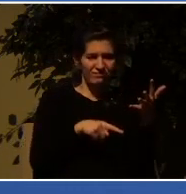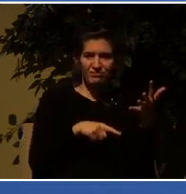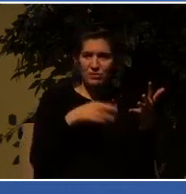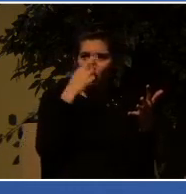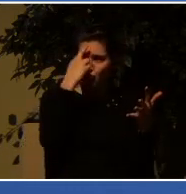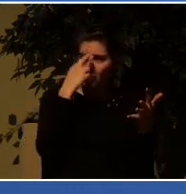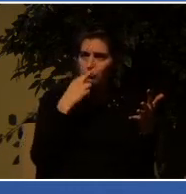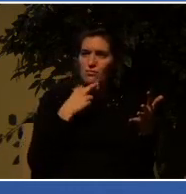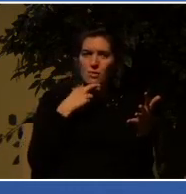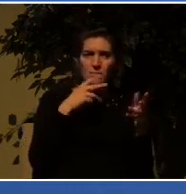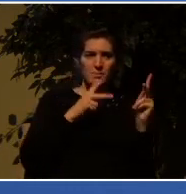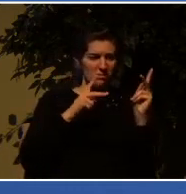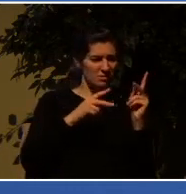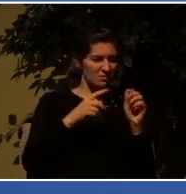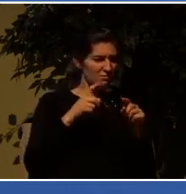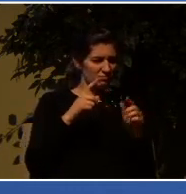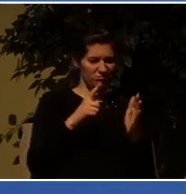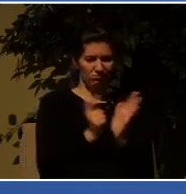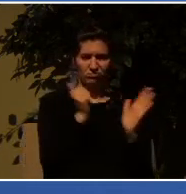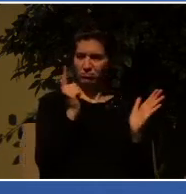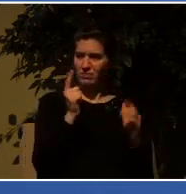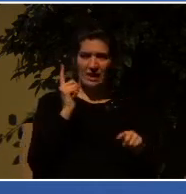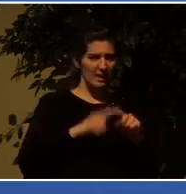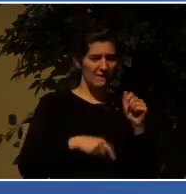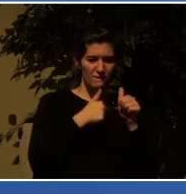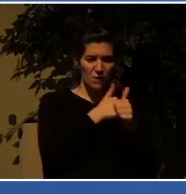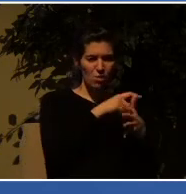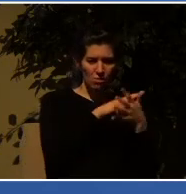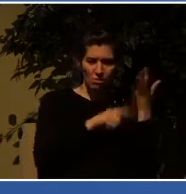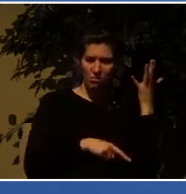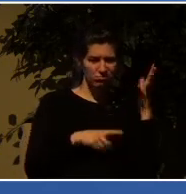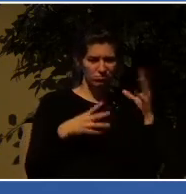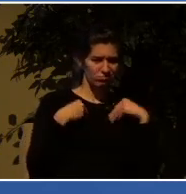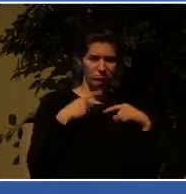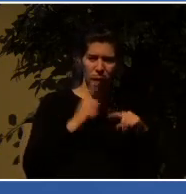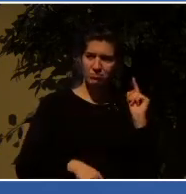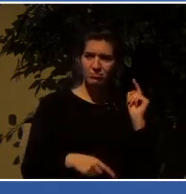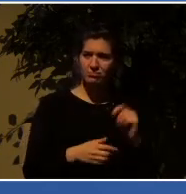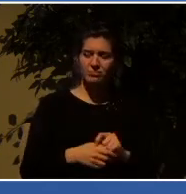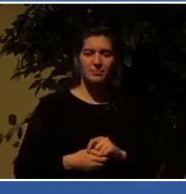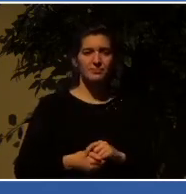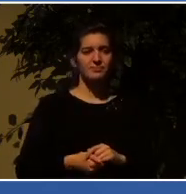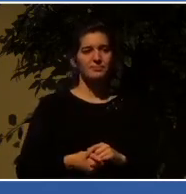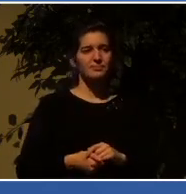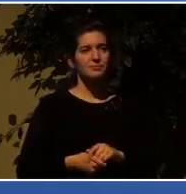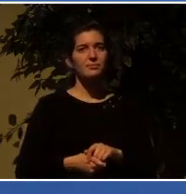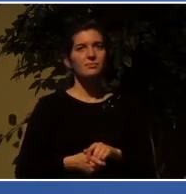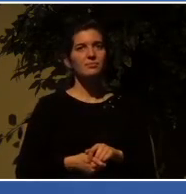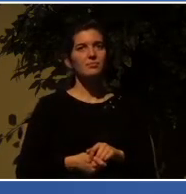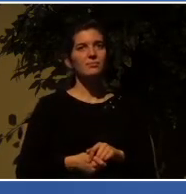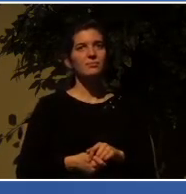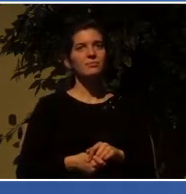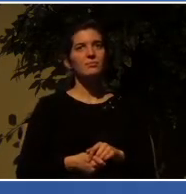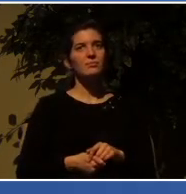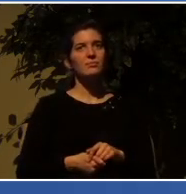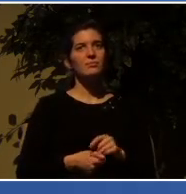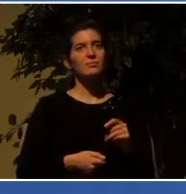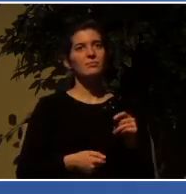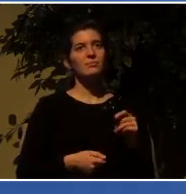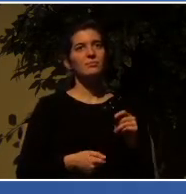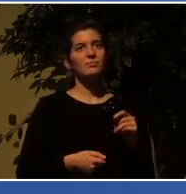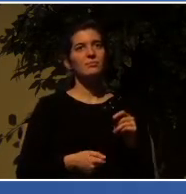Romans to accept or practice. There's at least two and a half, two and a half,